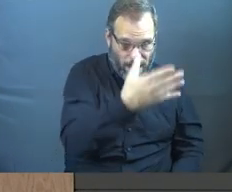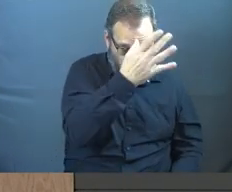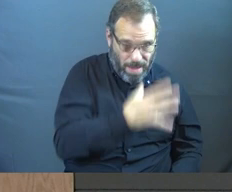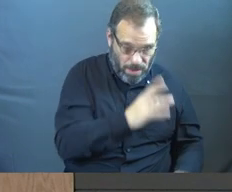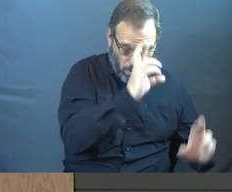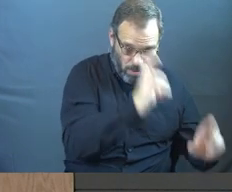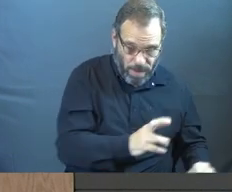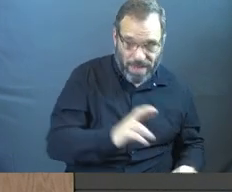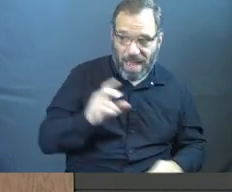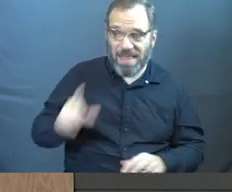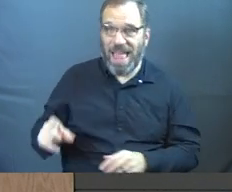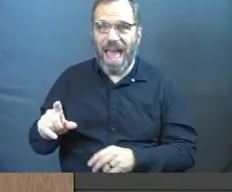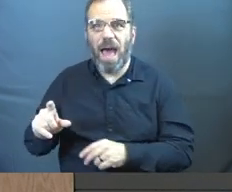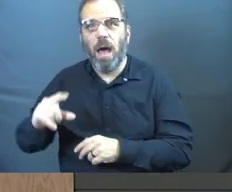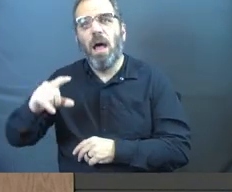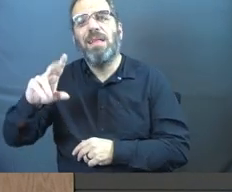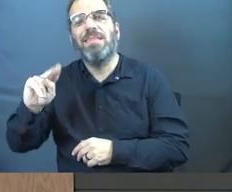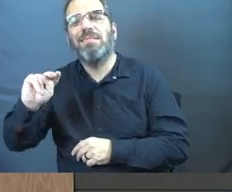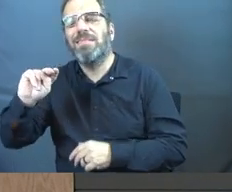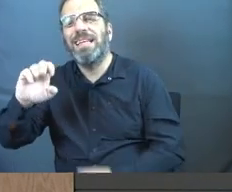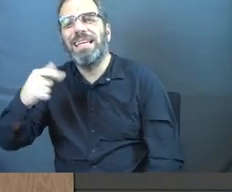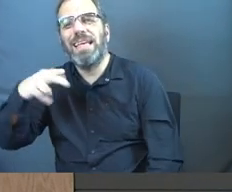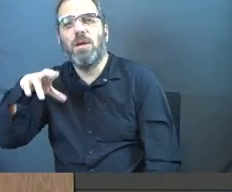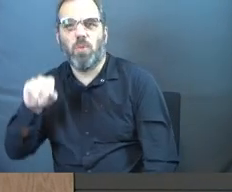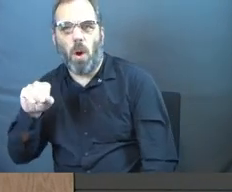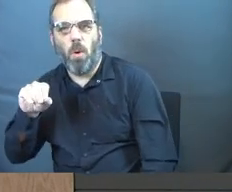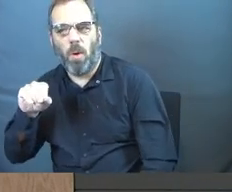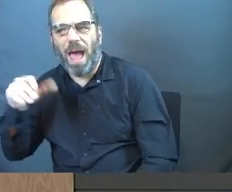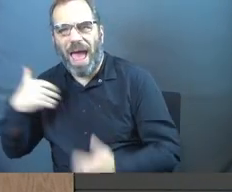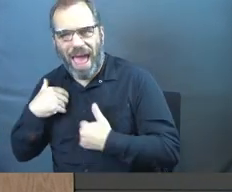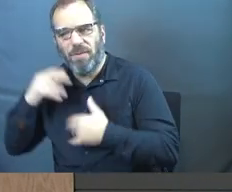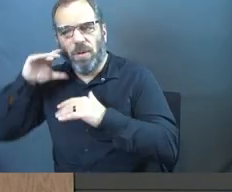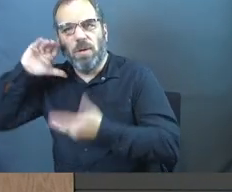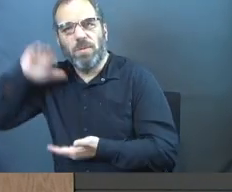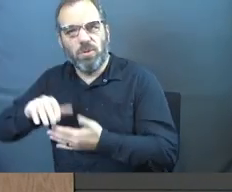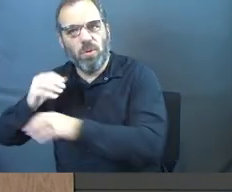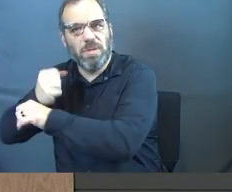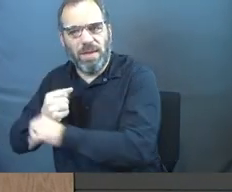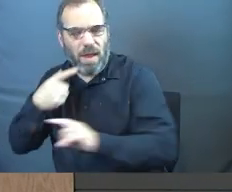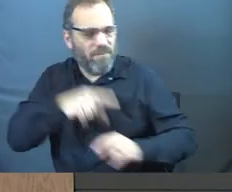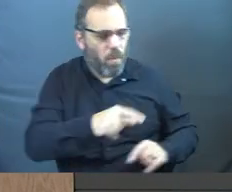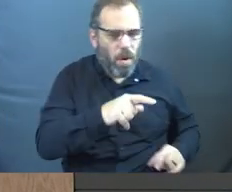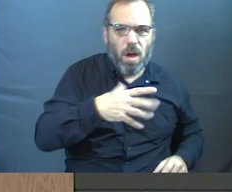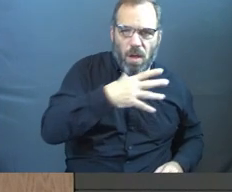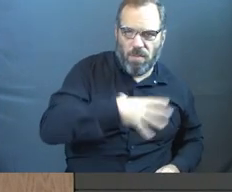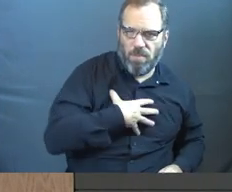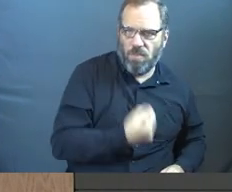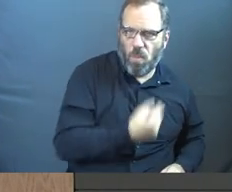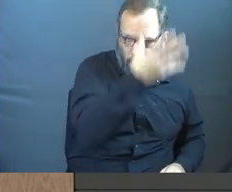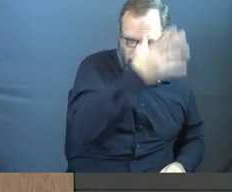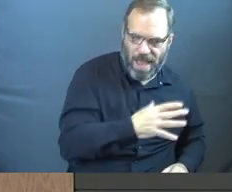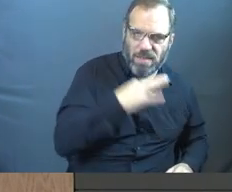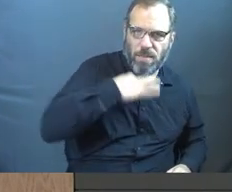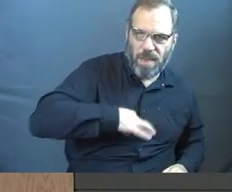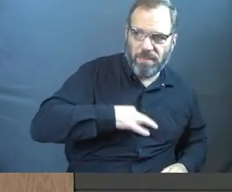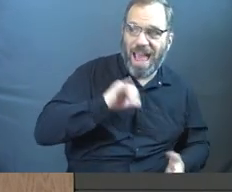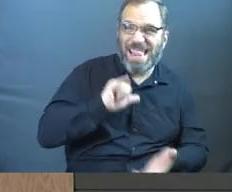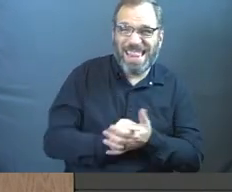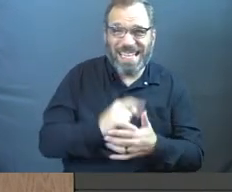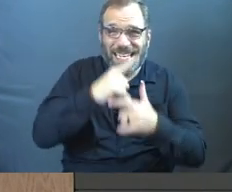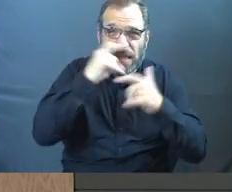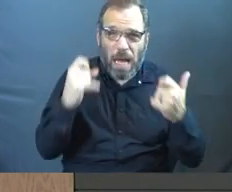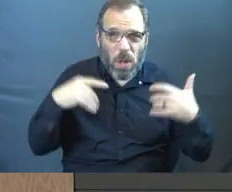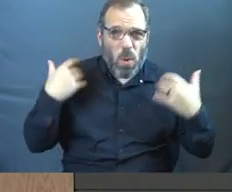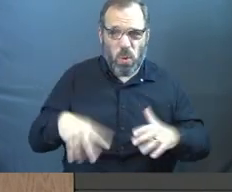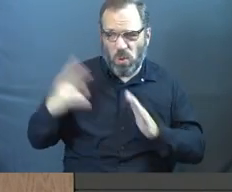to respect, and that the Negro might justly and lawfully be reduced to slavery for the white man's benefit. This is ugly